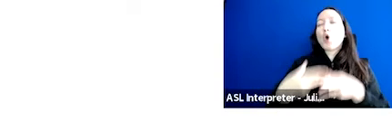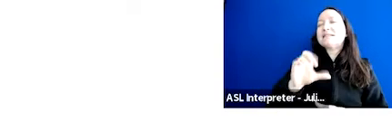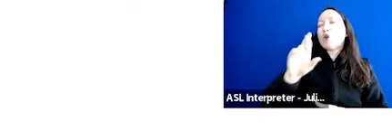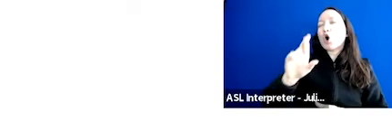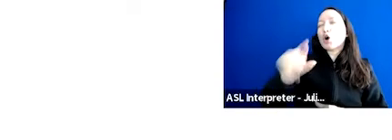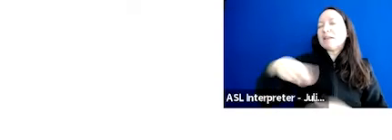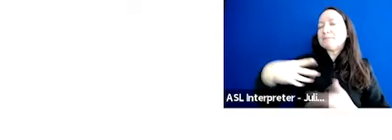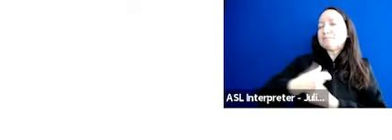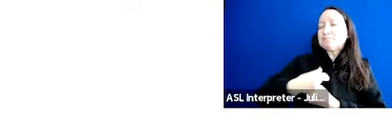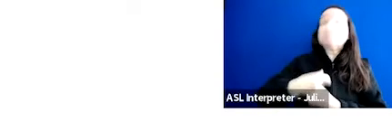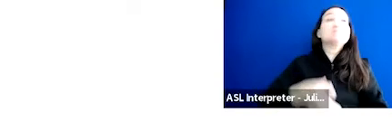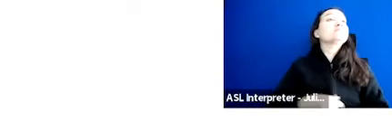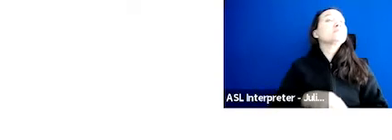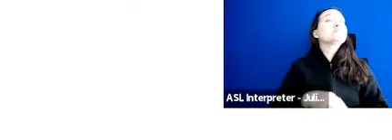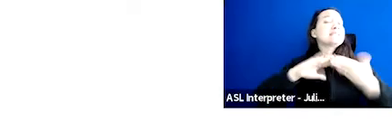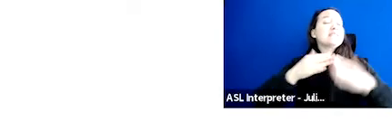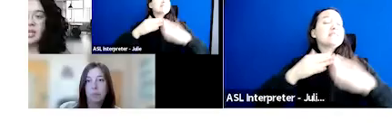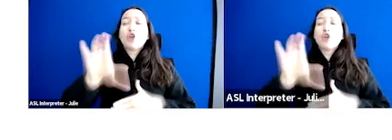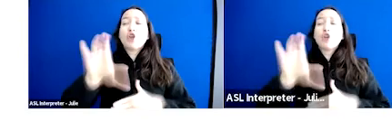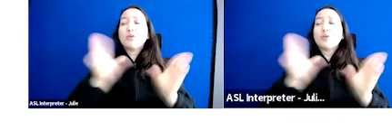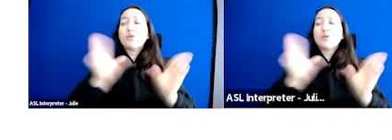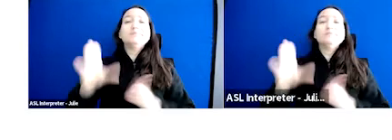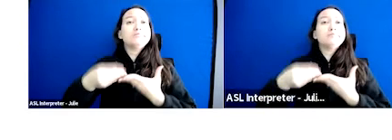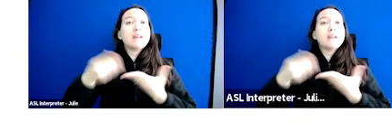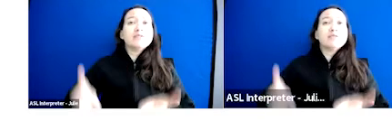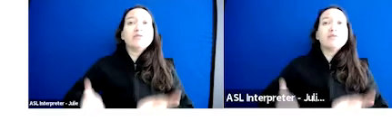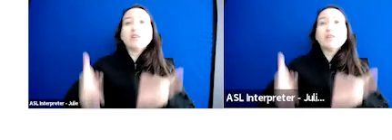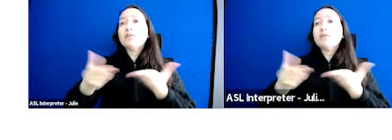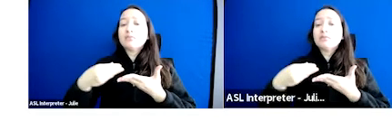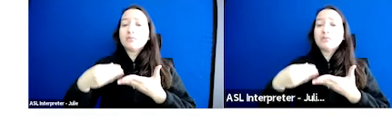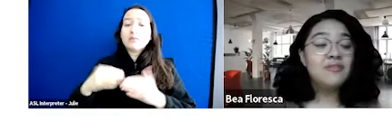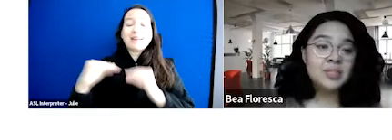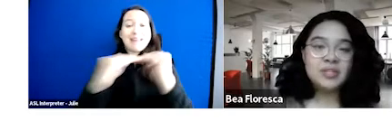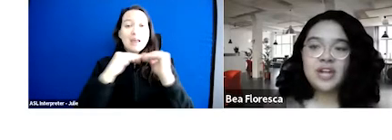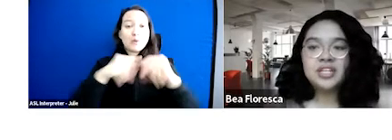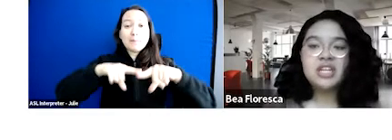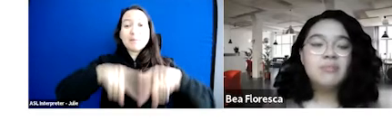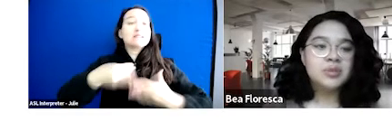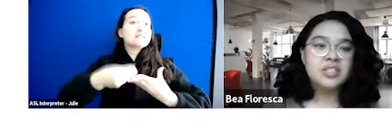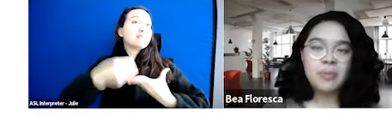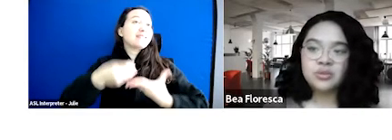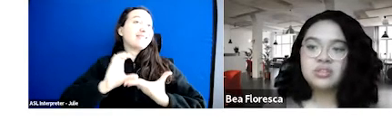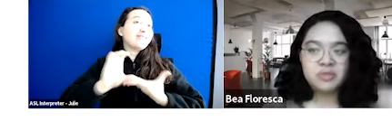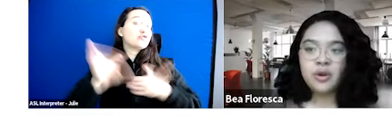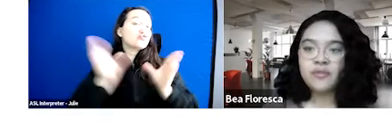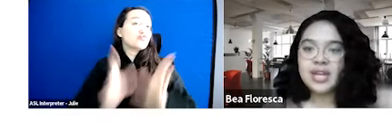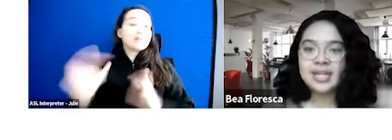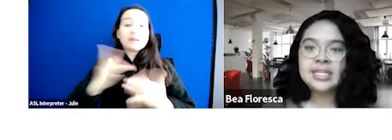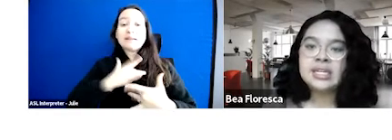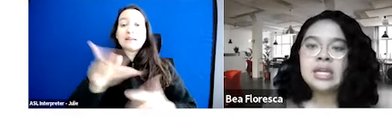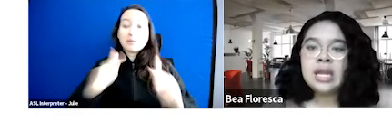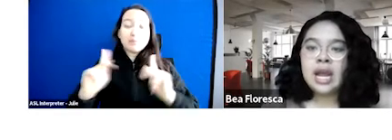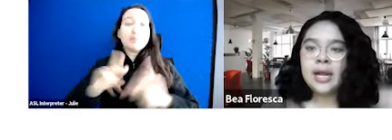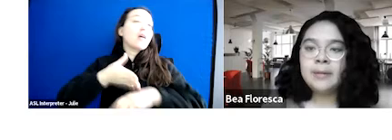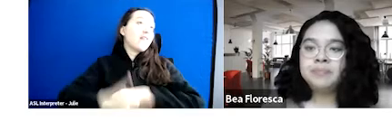is the city of Chicago's plan to uplift funding to create an equity based investment strategy, mostly post COVID